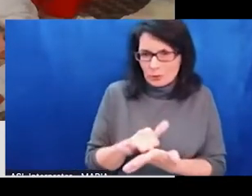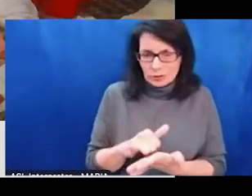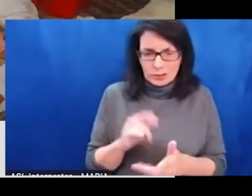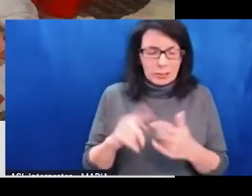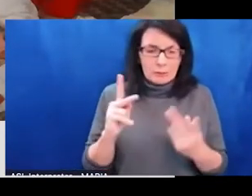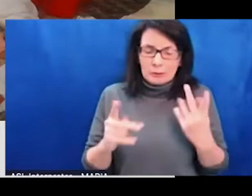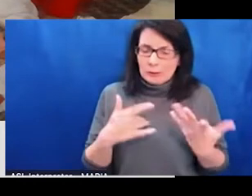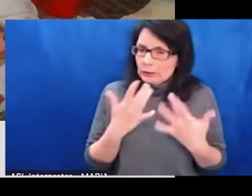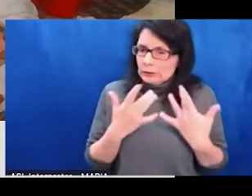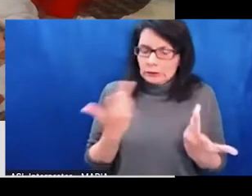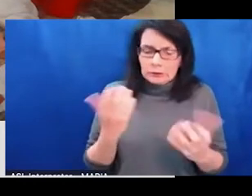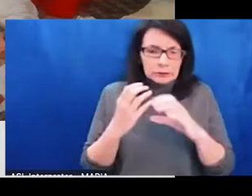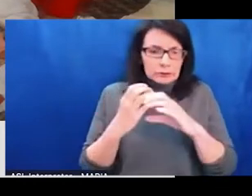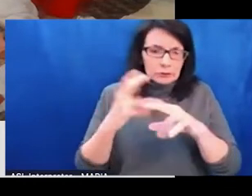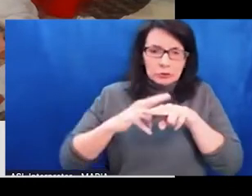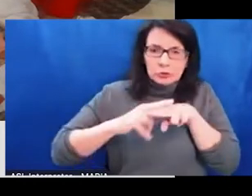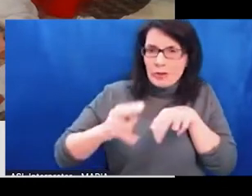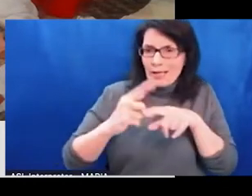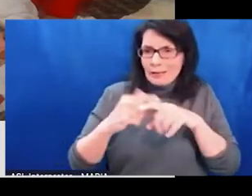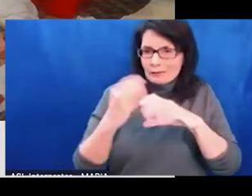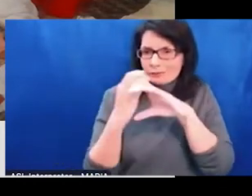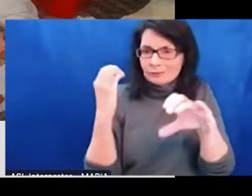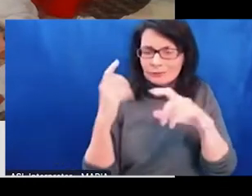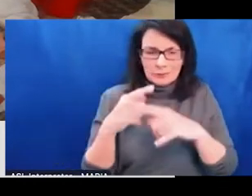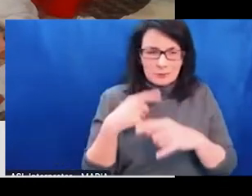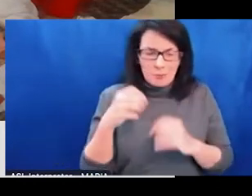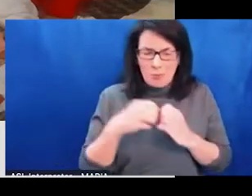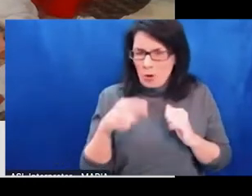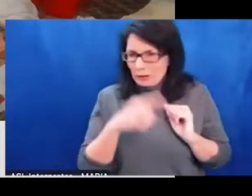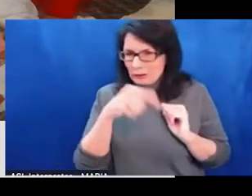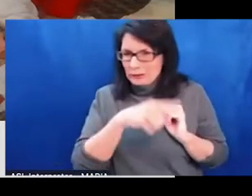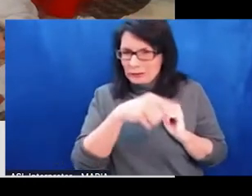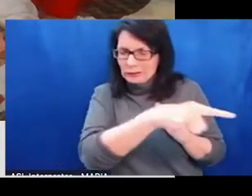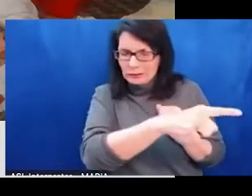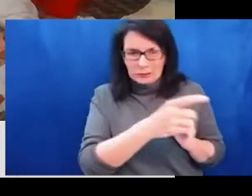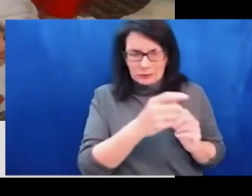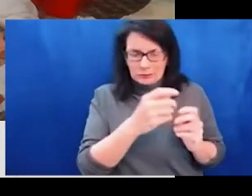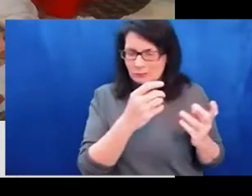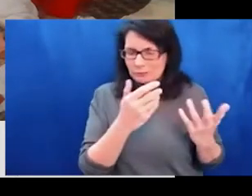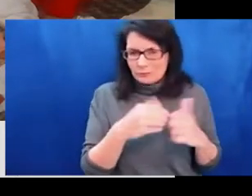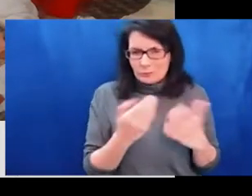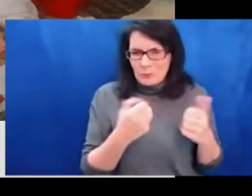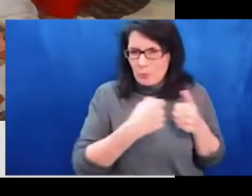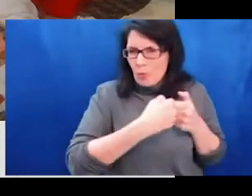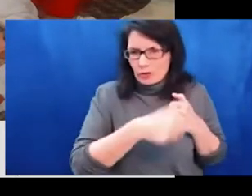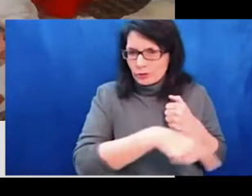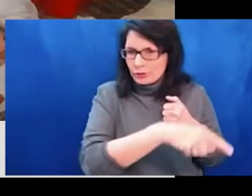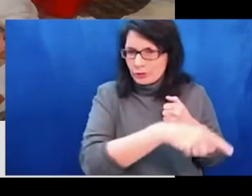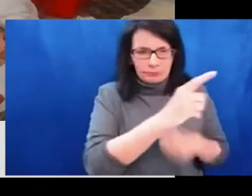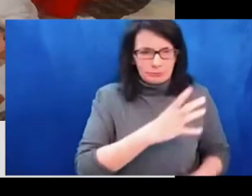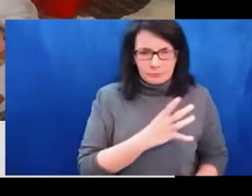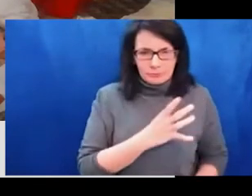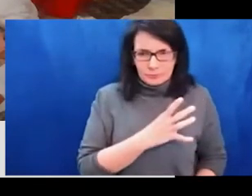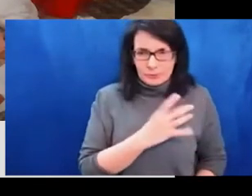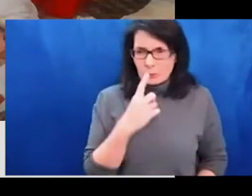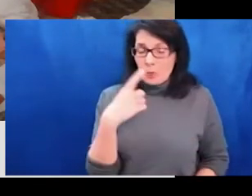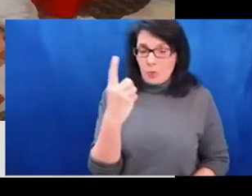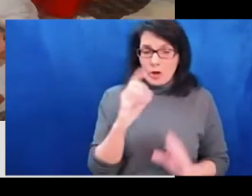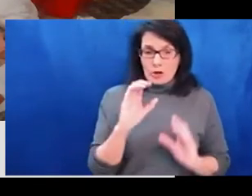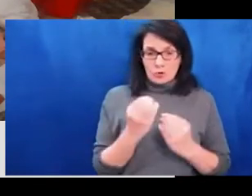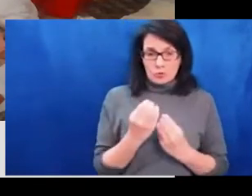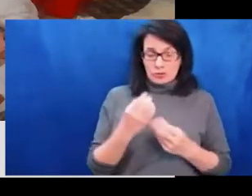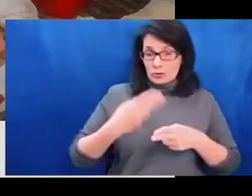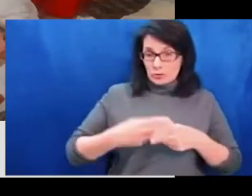off. But this photograph is of the DeVue train station where people arrive. And many will go to